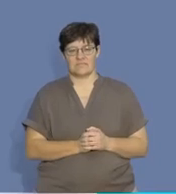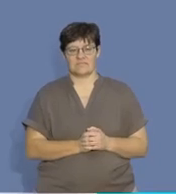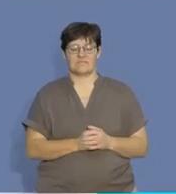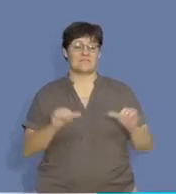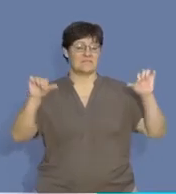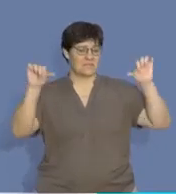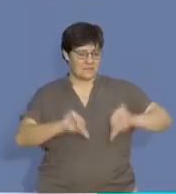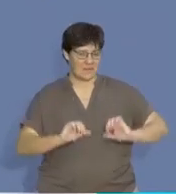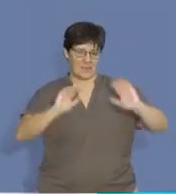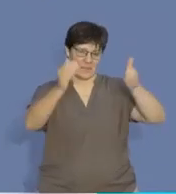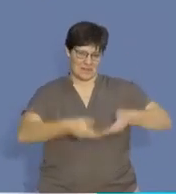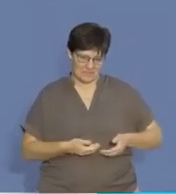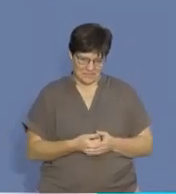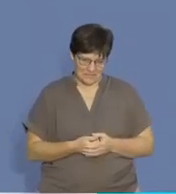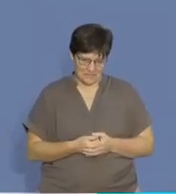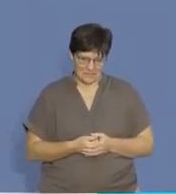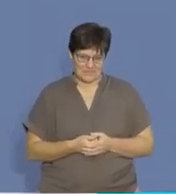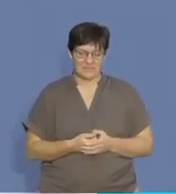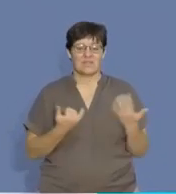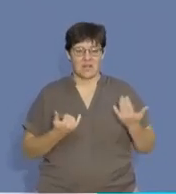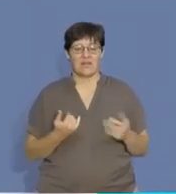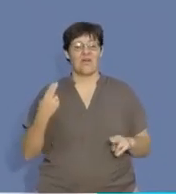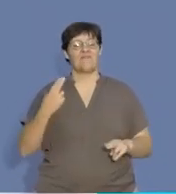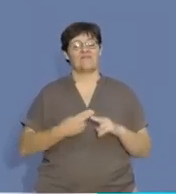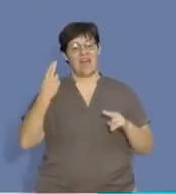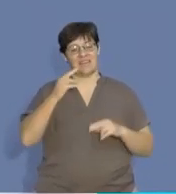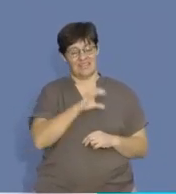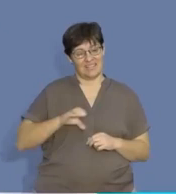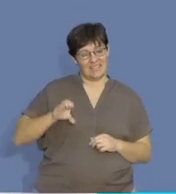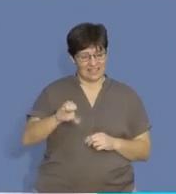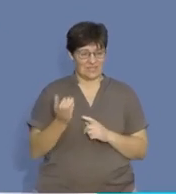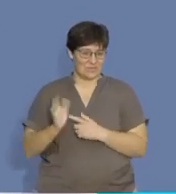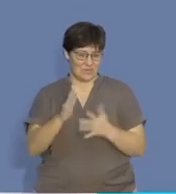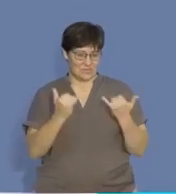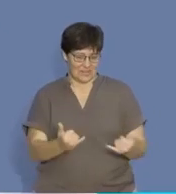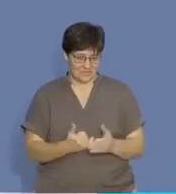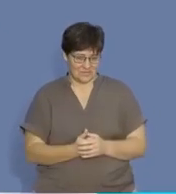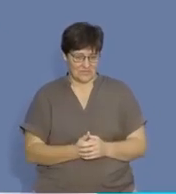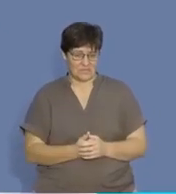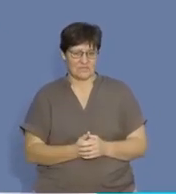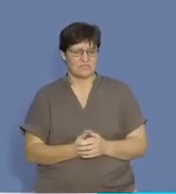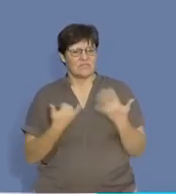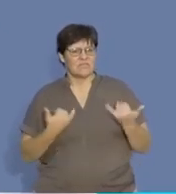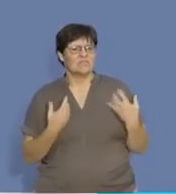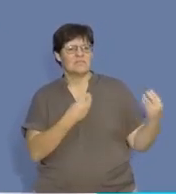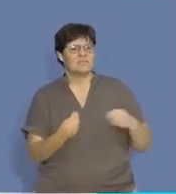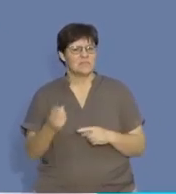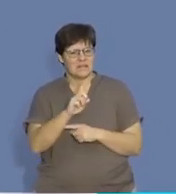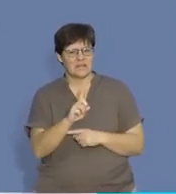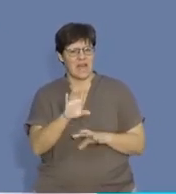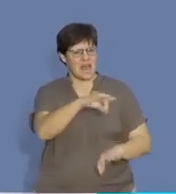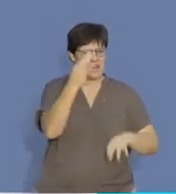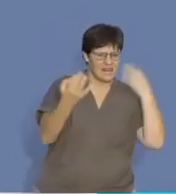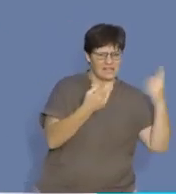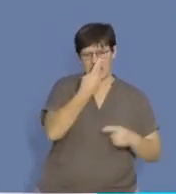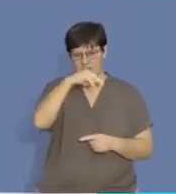Welcome back, accounting students. Welcome to the final segment of today's show. Remember, we're busy with analysis and